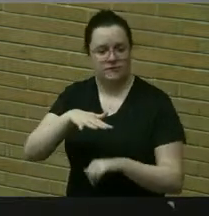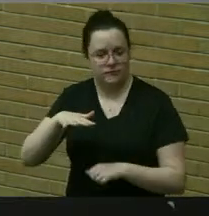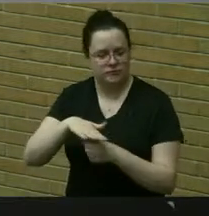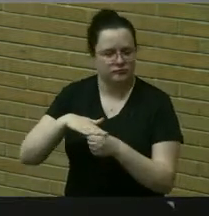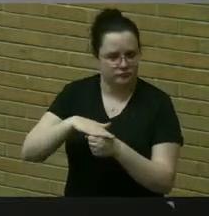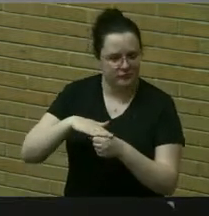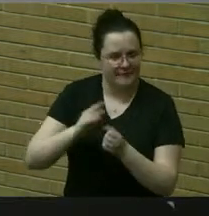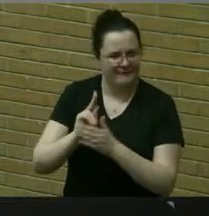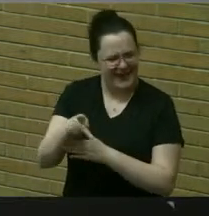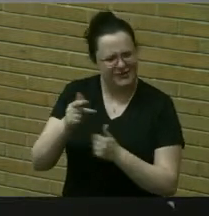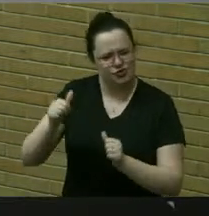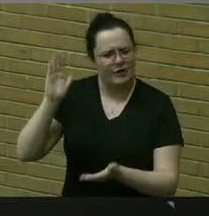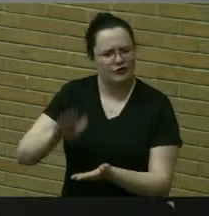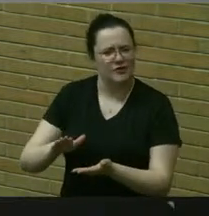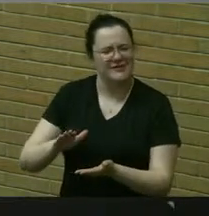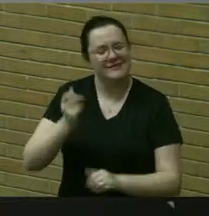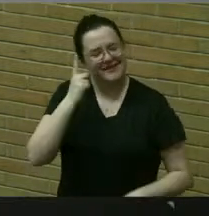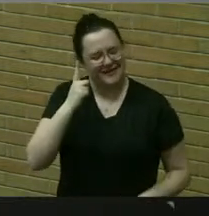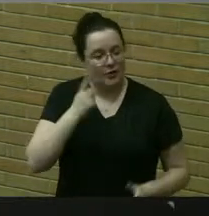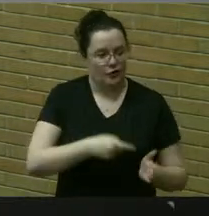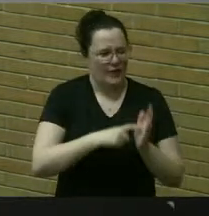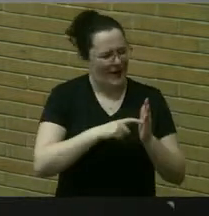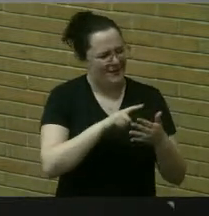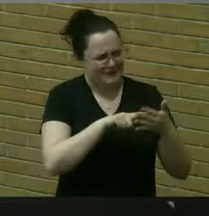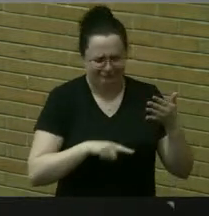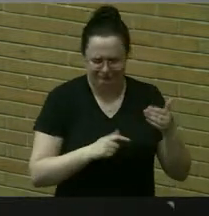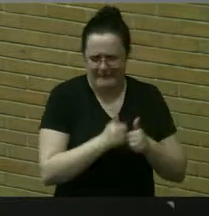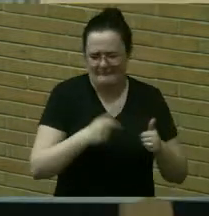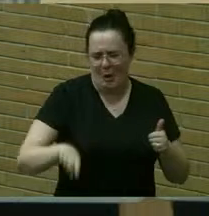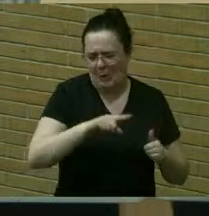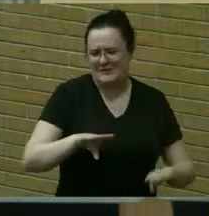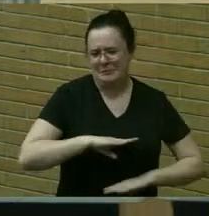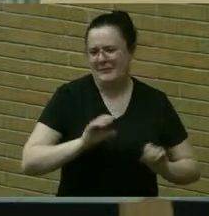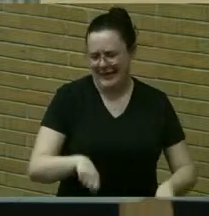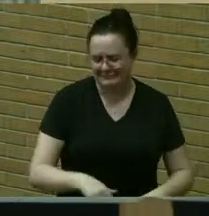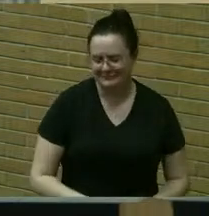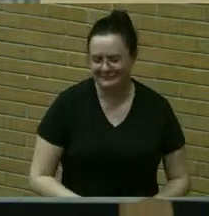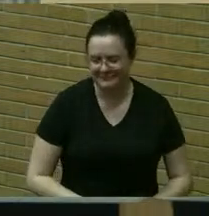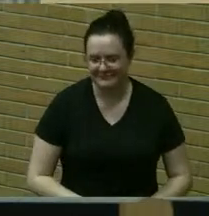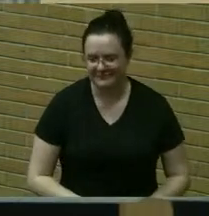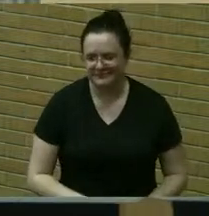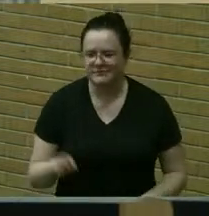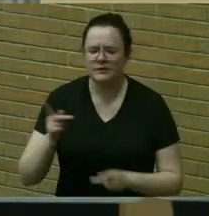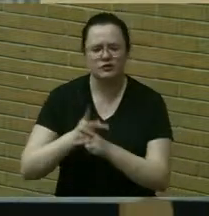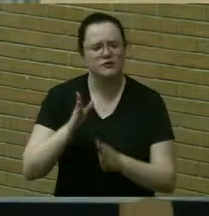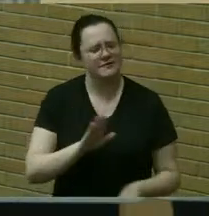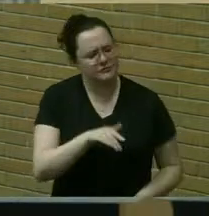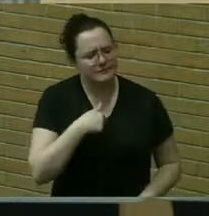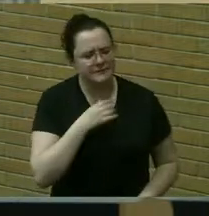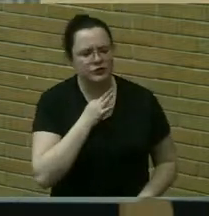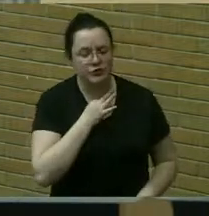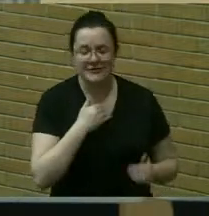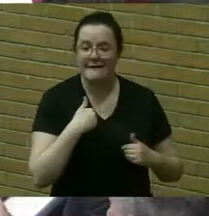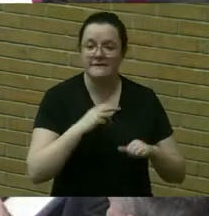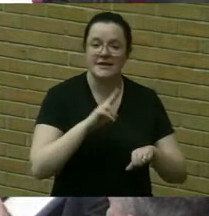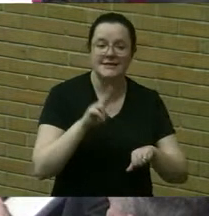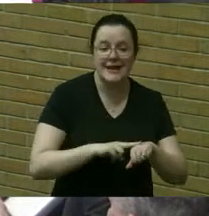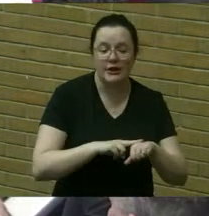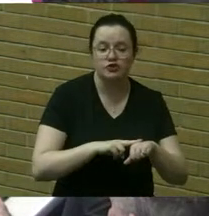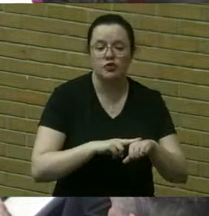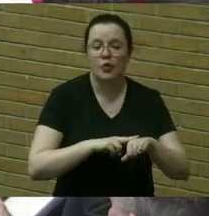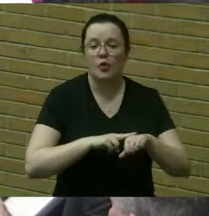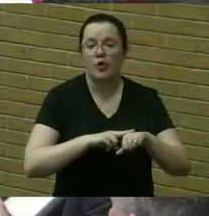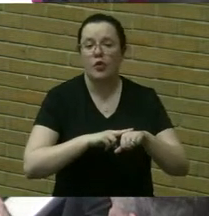achievable in most yards is is there an umbrella i mean is there a national or some organization that